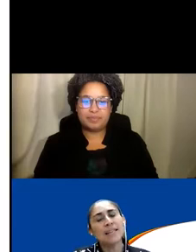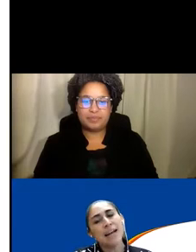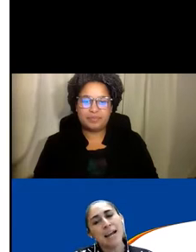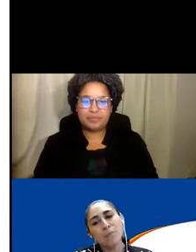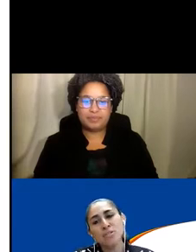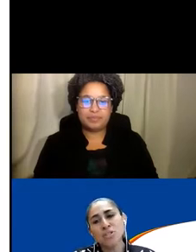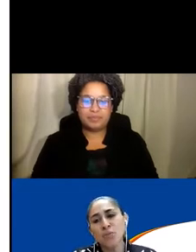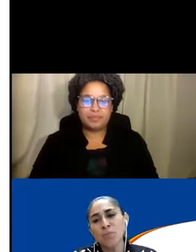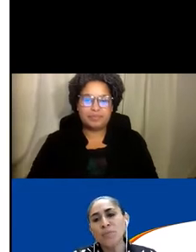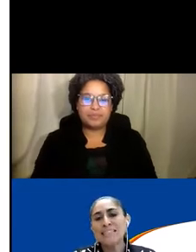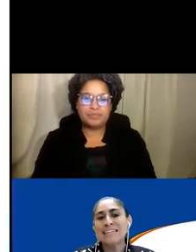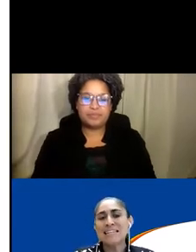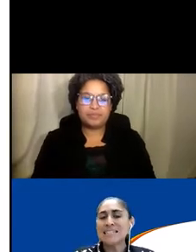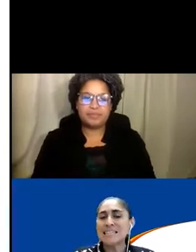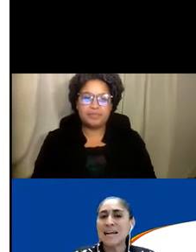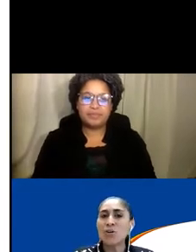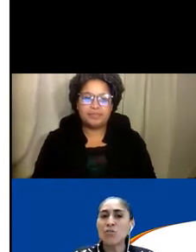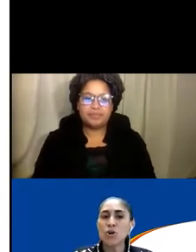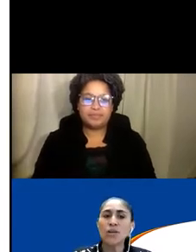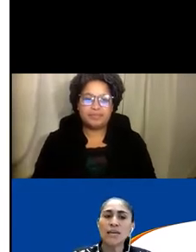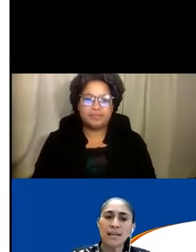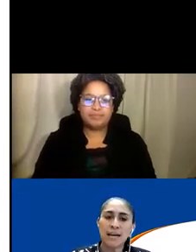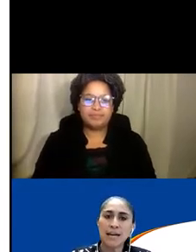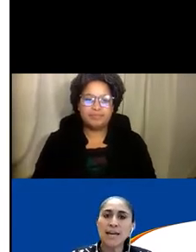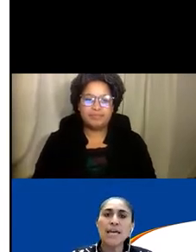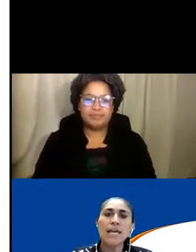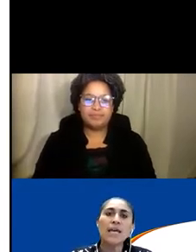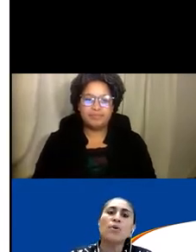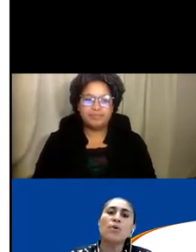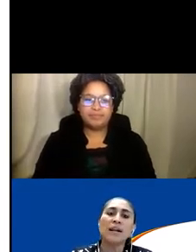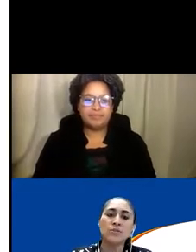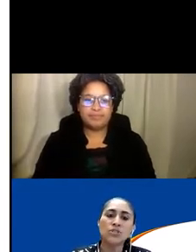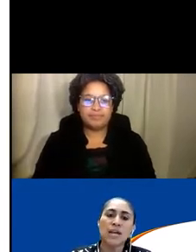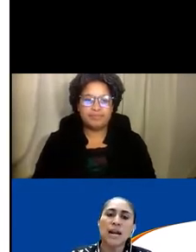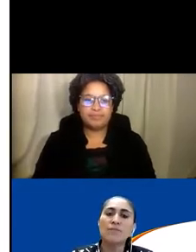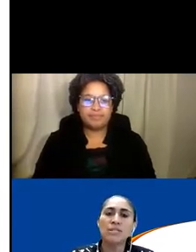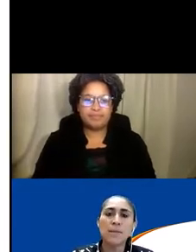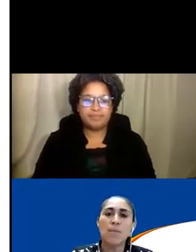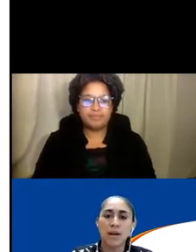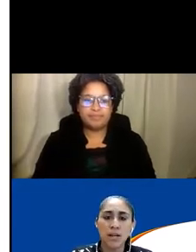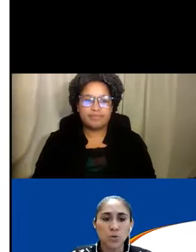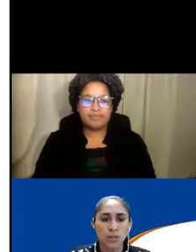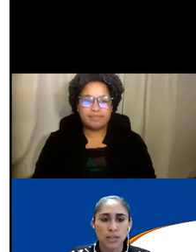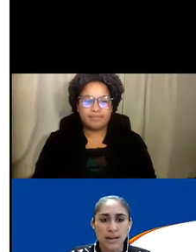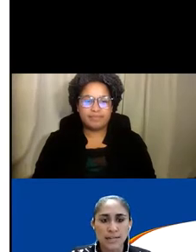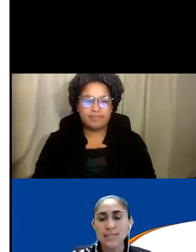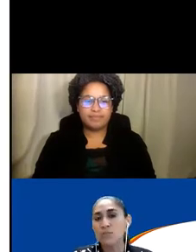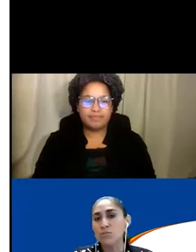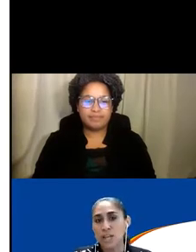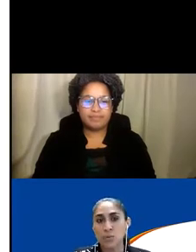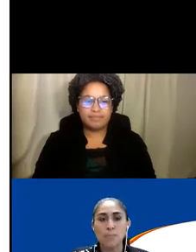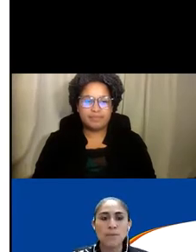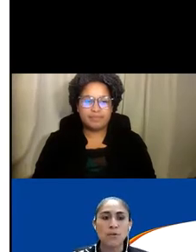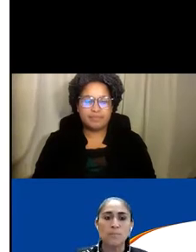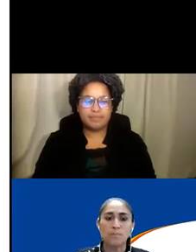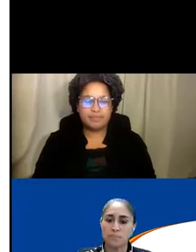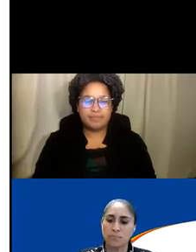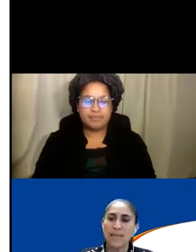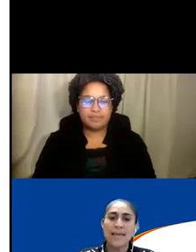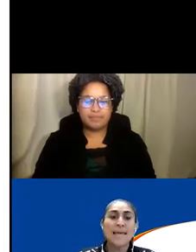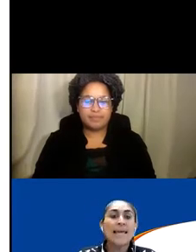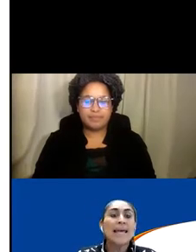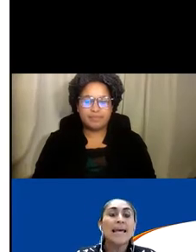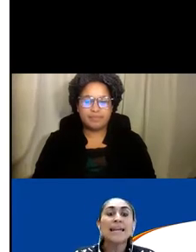usted tendrá la opción de silenciar el audio original y podrá escuchar la voz de Mark Gutiérrez traduciendo en vivo.